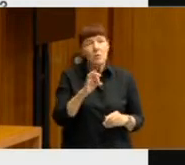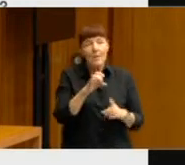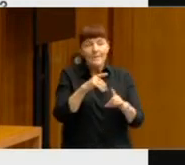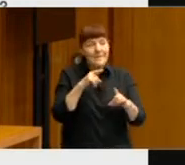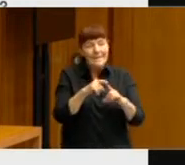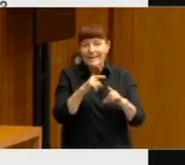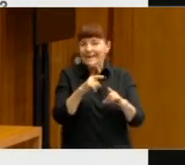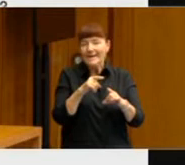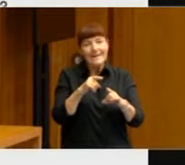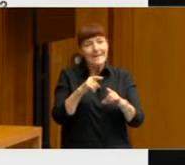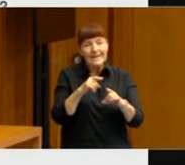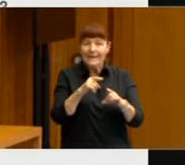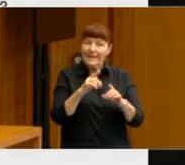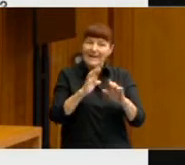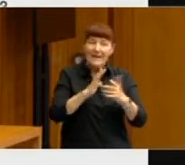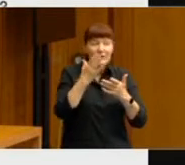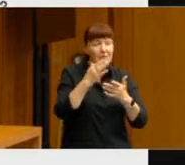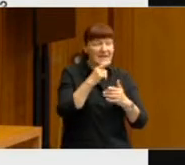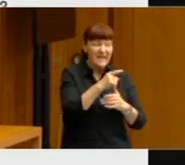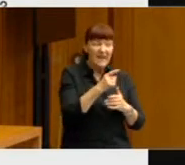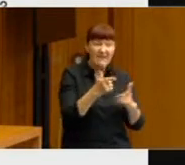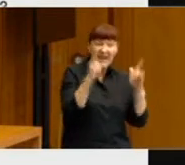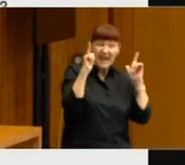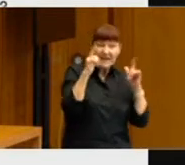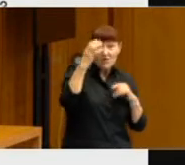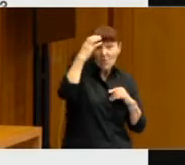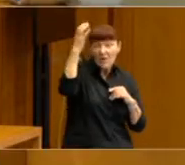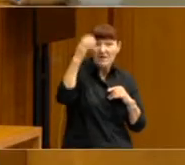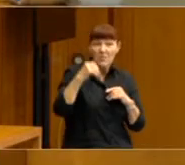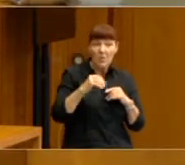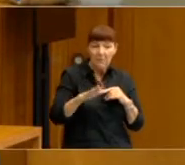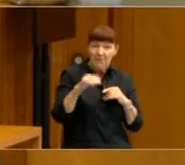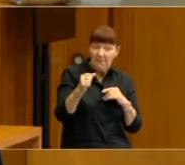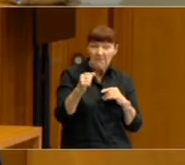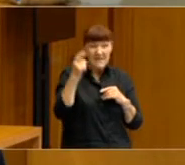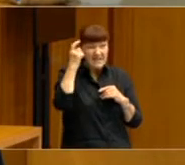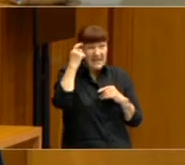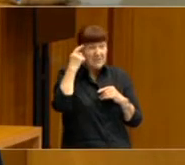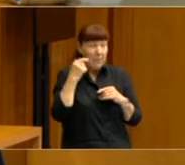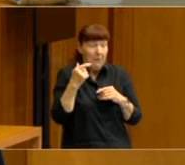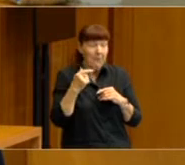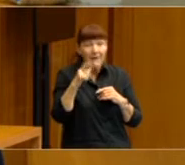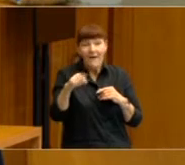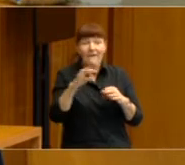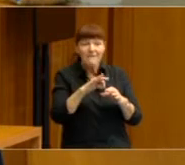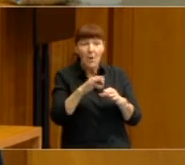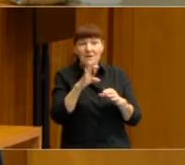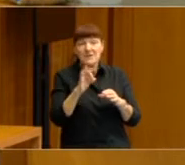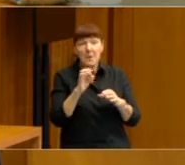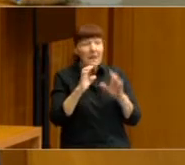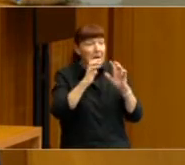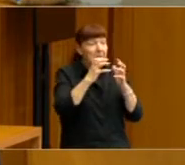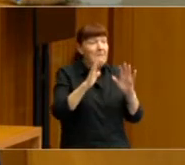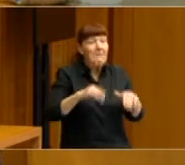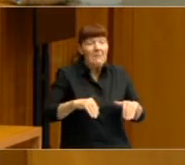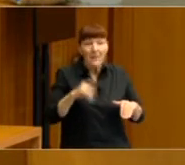having leaders who are knowledgeable, competent, sensible, that doesn't motivate our voters, that's an added extra possibly. But what